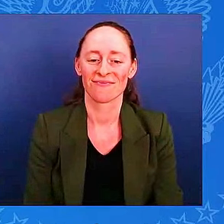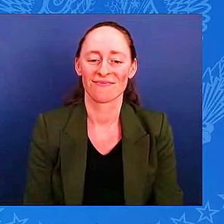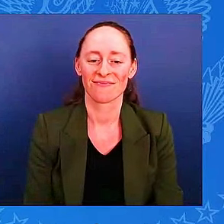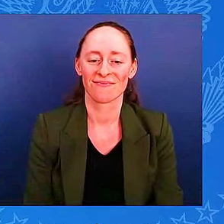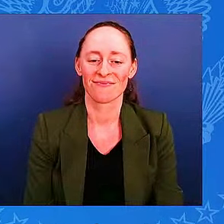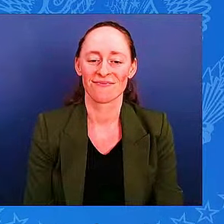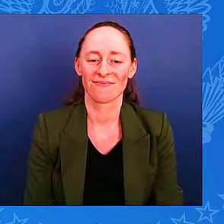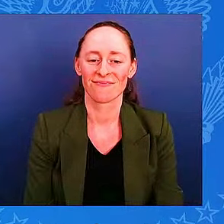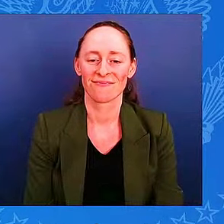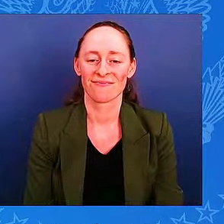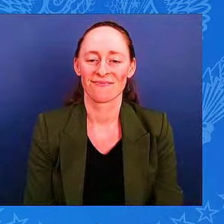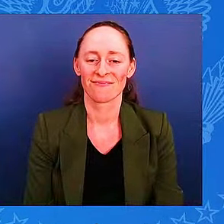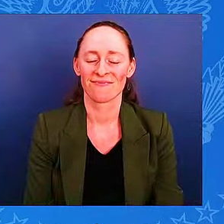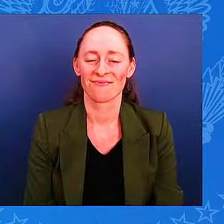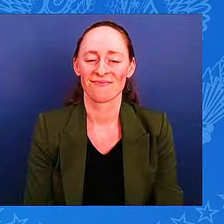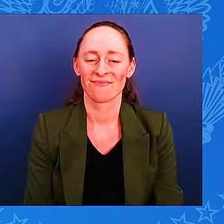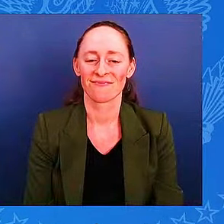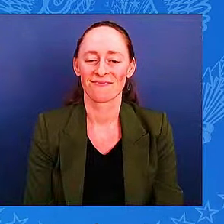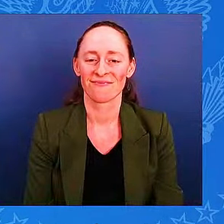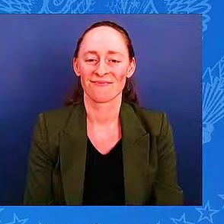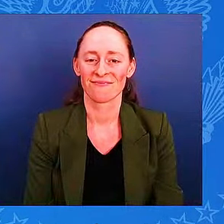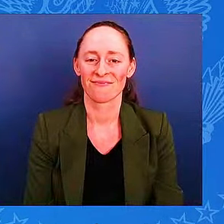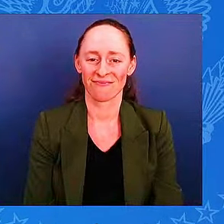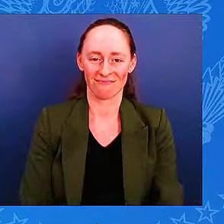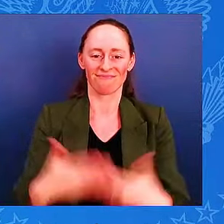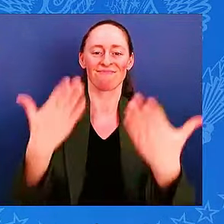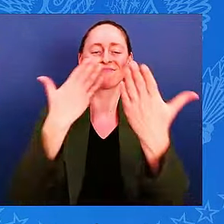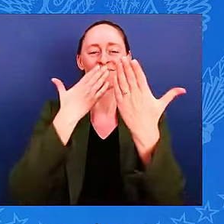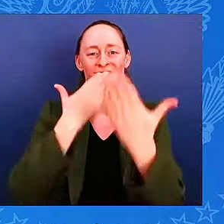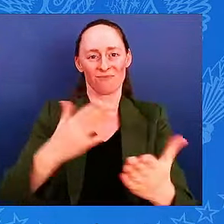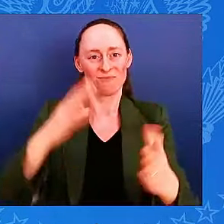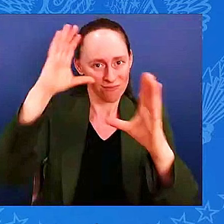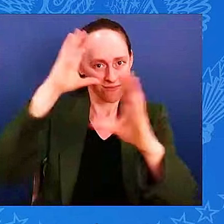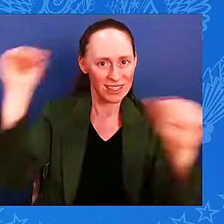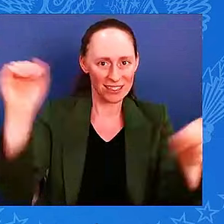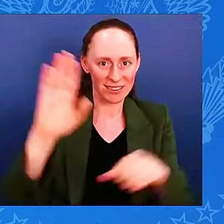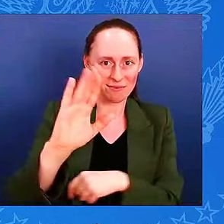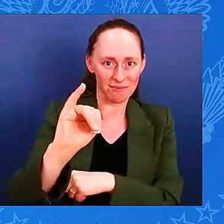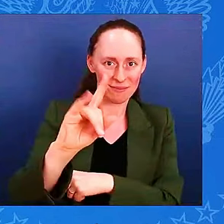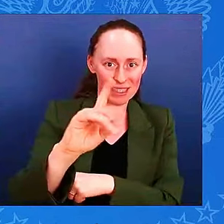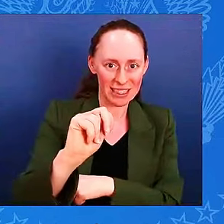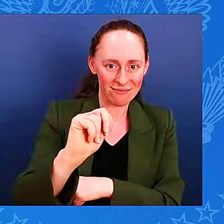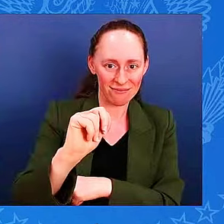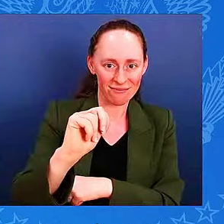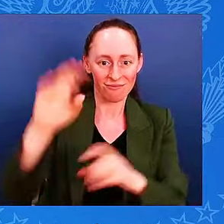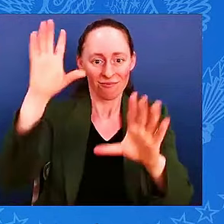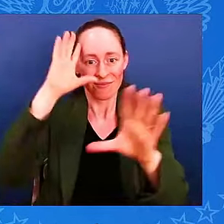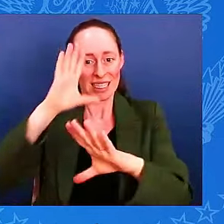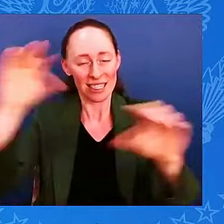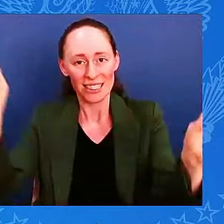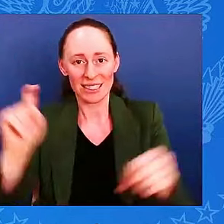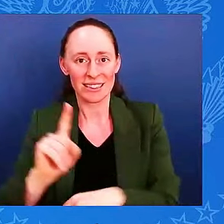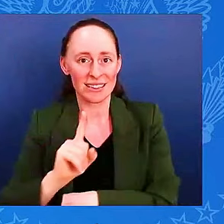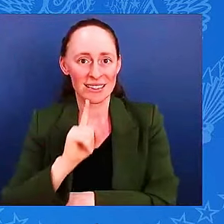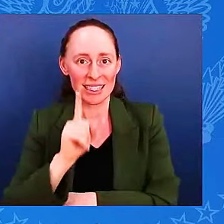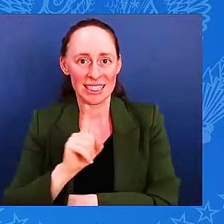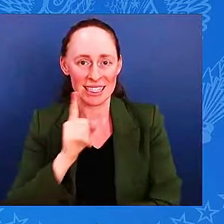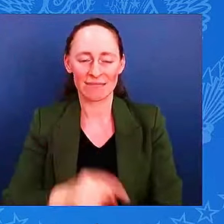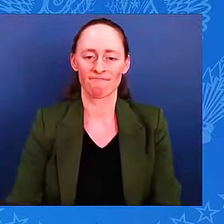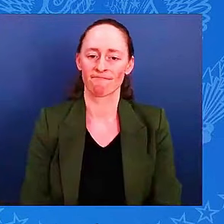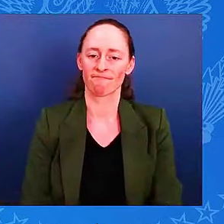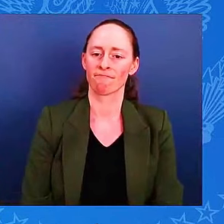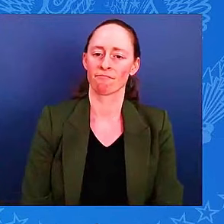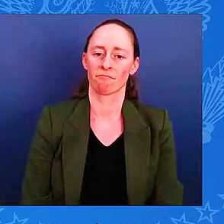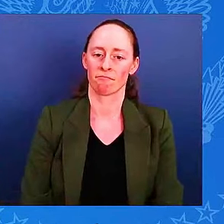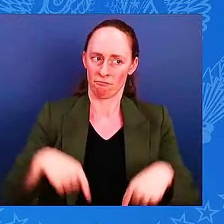Thank you, President Biden and President Zelensky. It is important that we meet here today as the